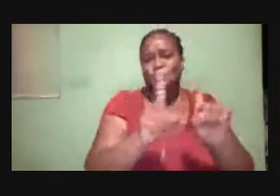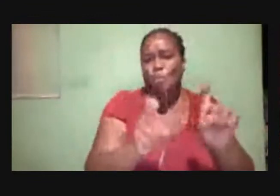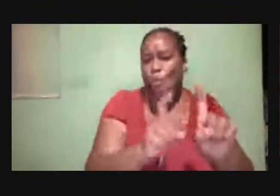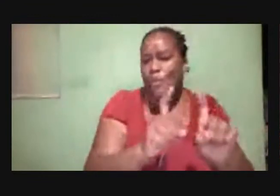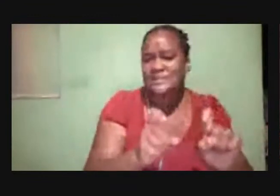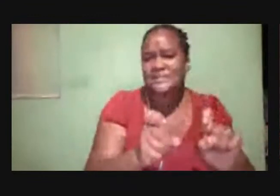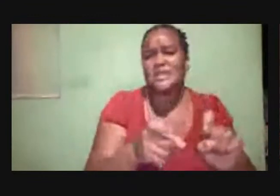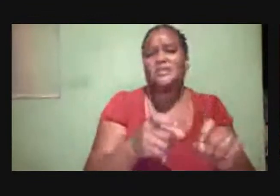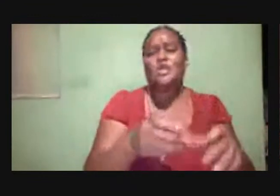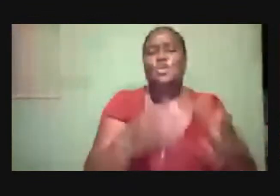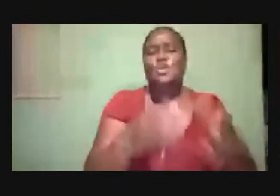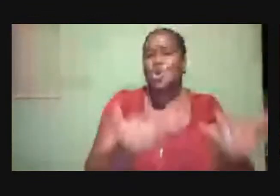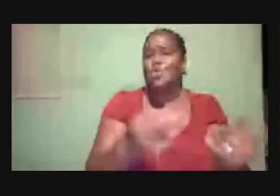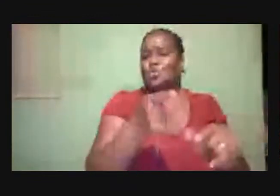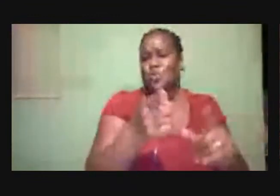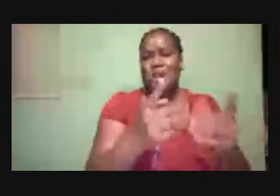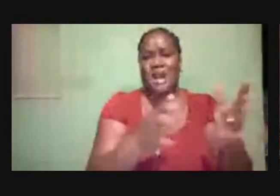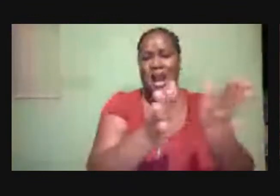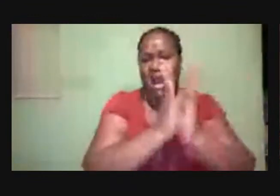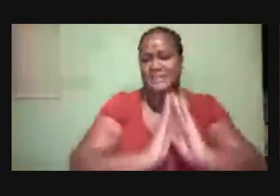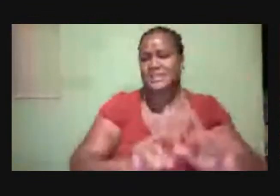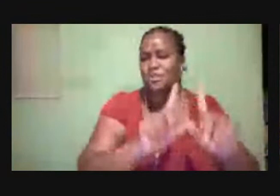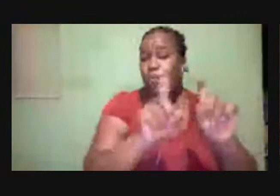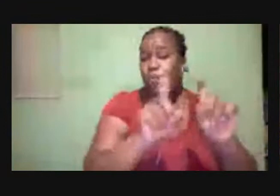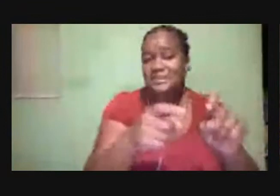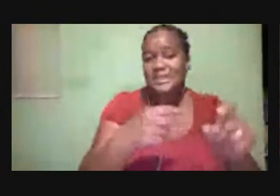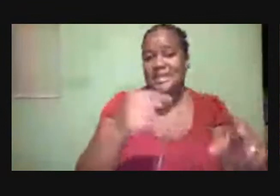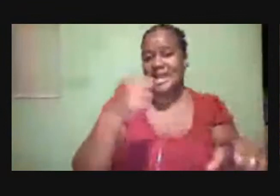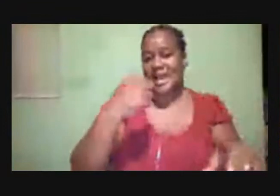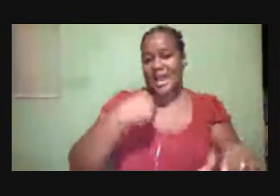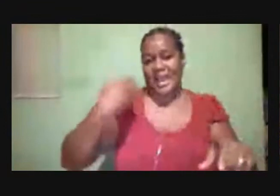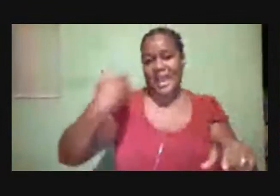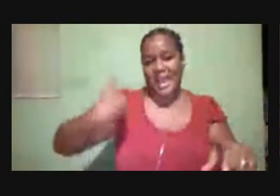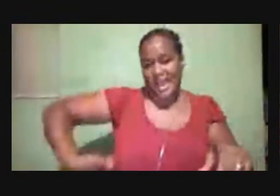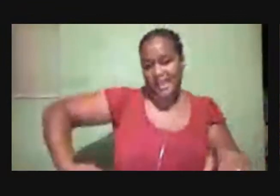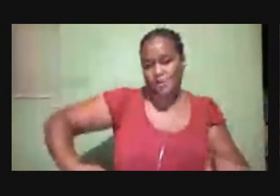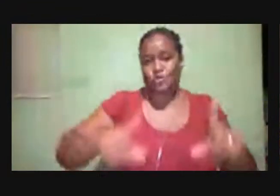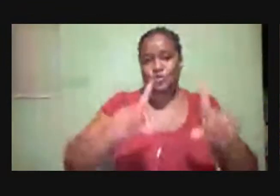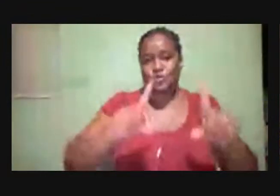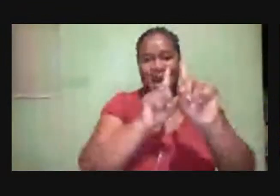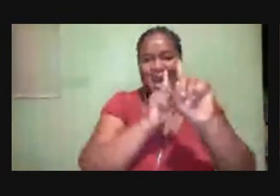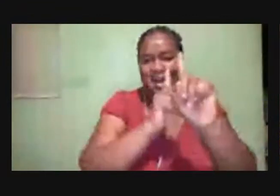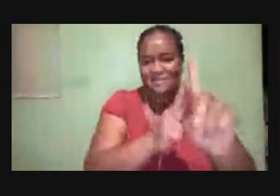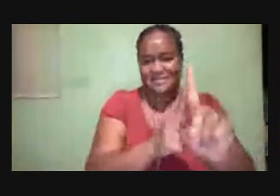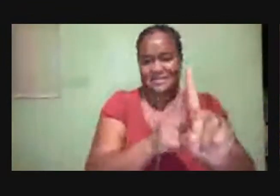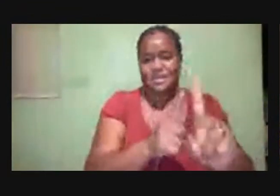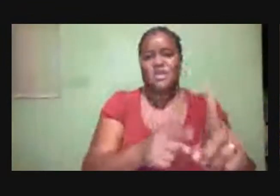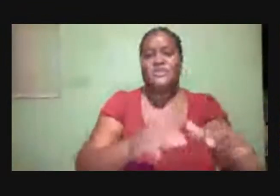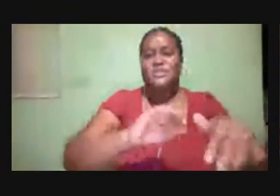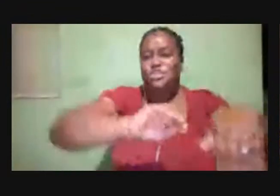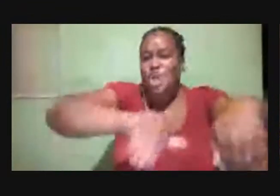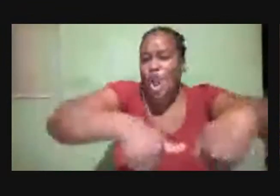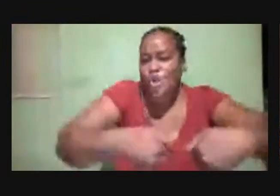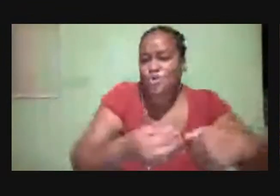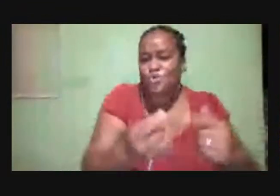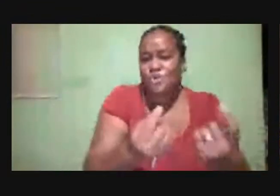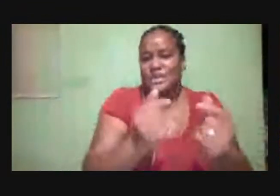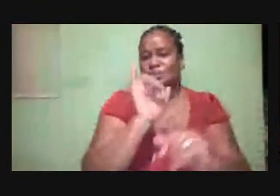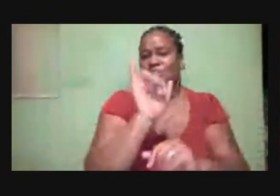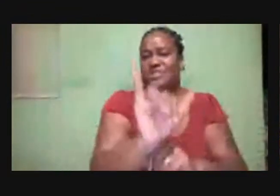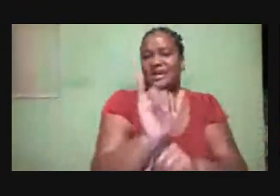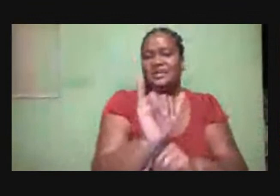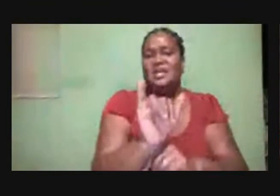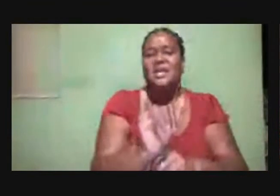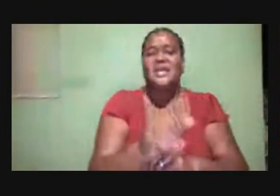you're asking the question. I'm going to answer your question. This is how you can contribute. If you want to make donations